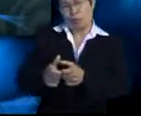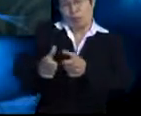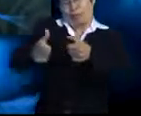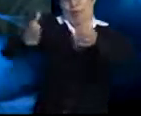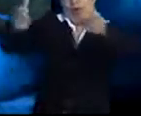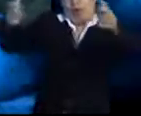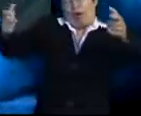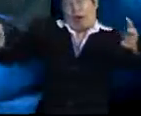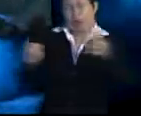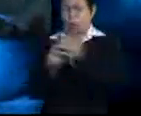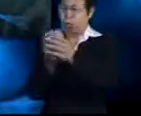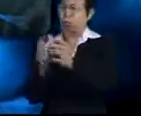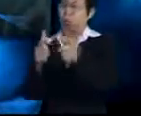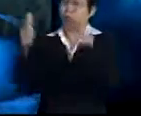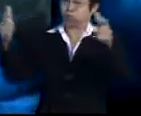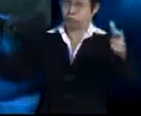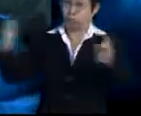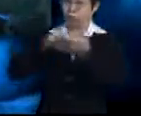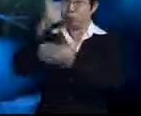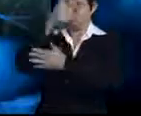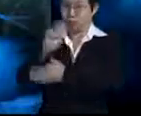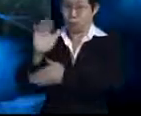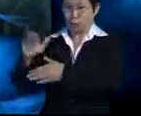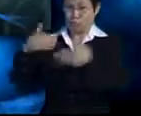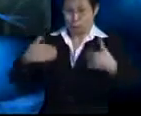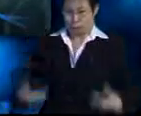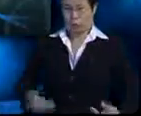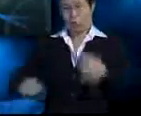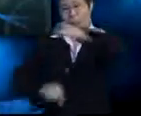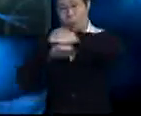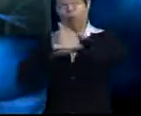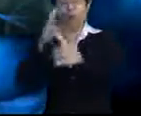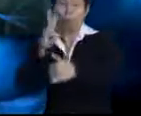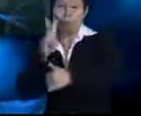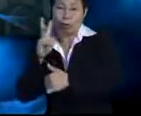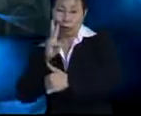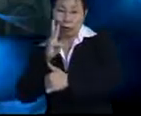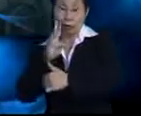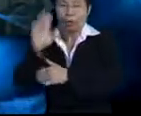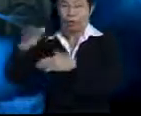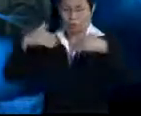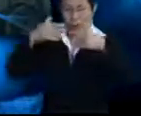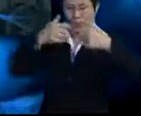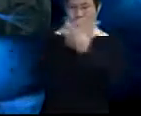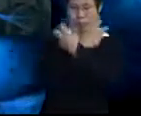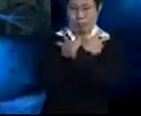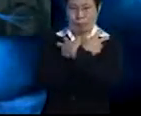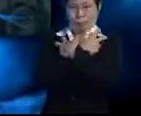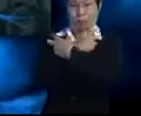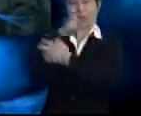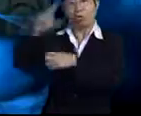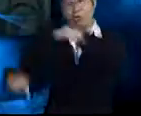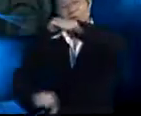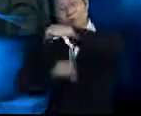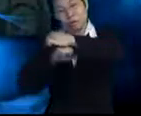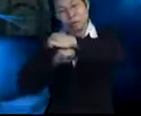sizes. This is because their body is supported by water so that their bones do not have to